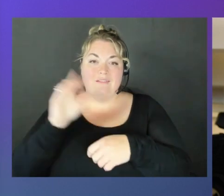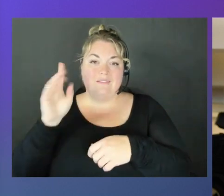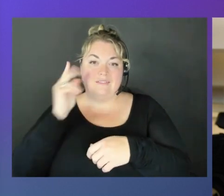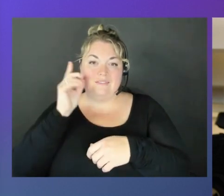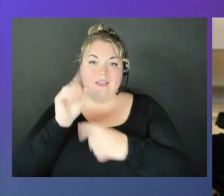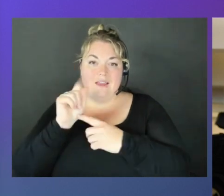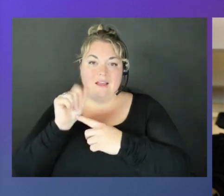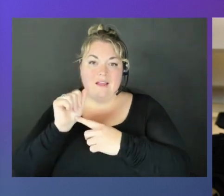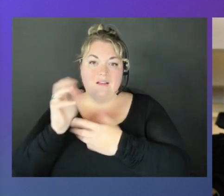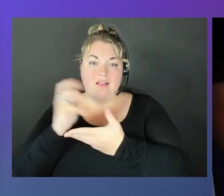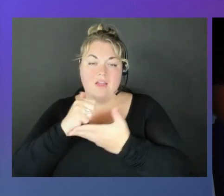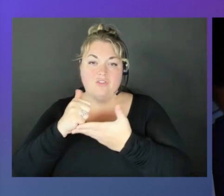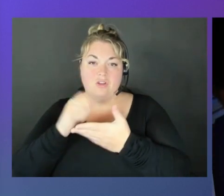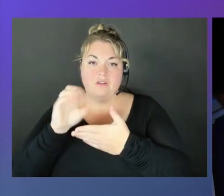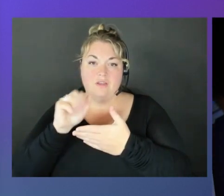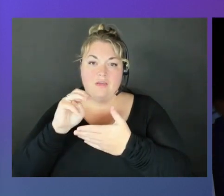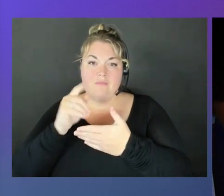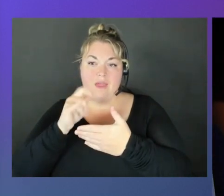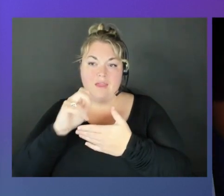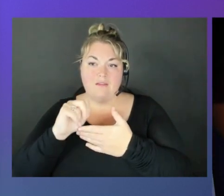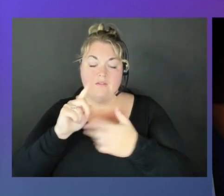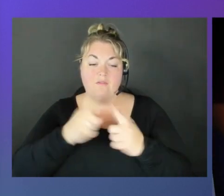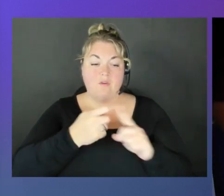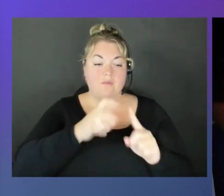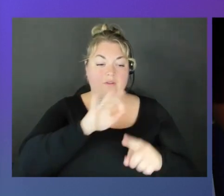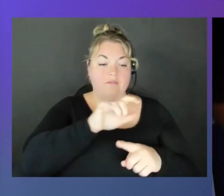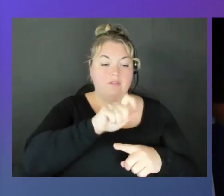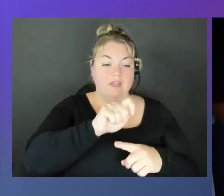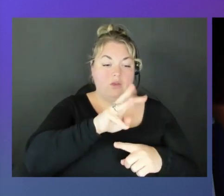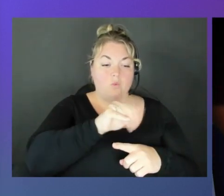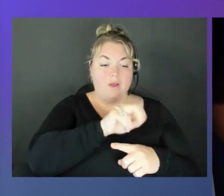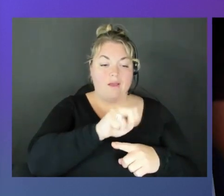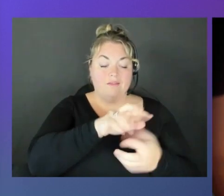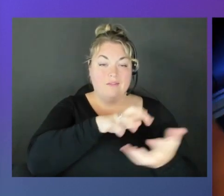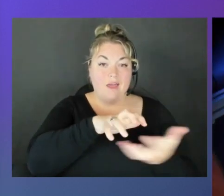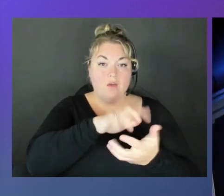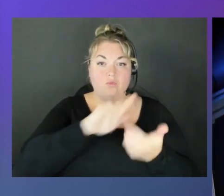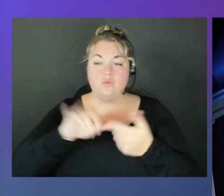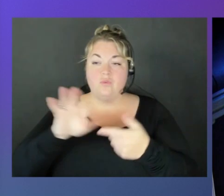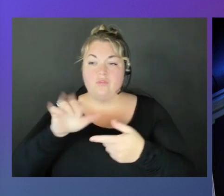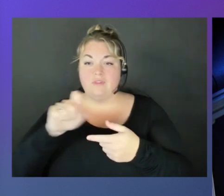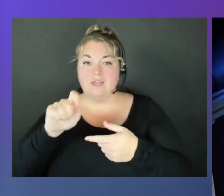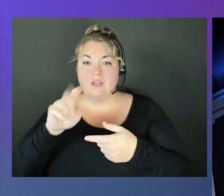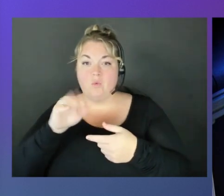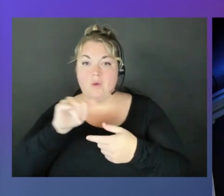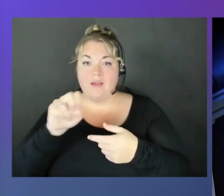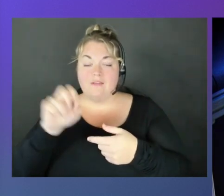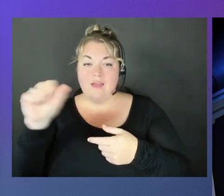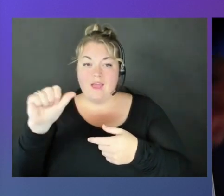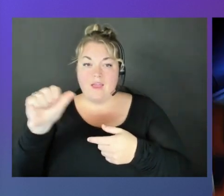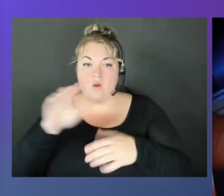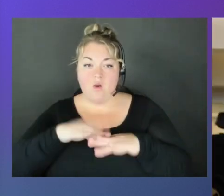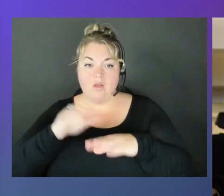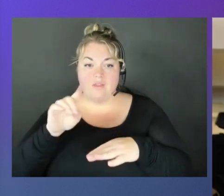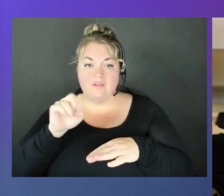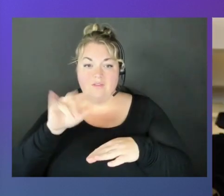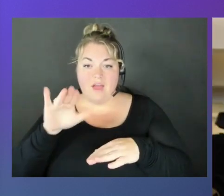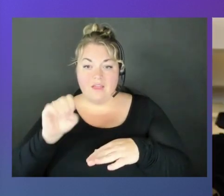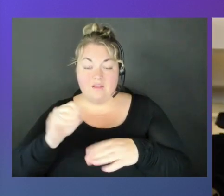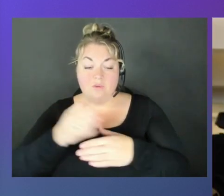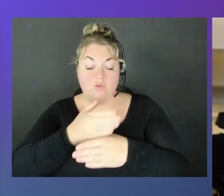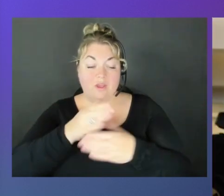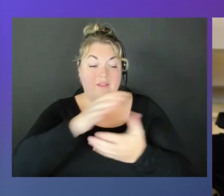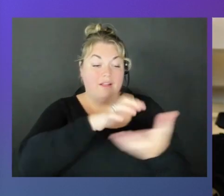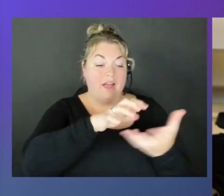FleetWise cloud to FleetWise Edge sitting on the device. And between the cloud and Edge, we are